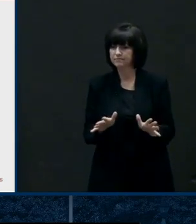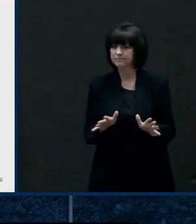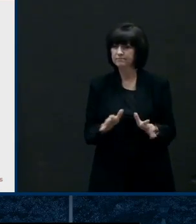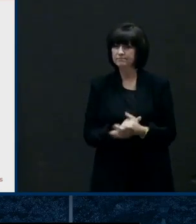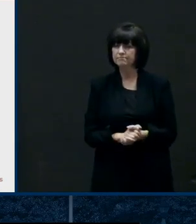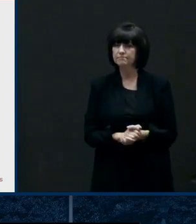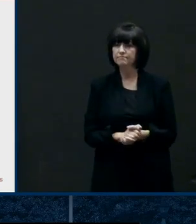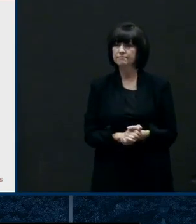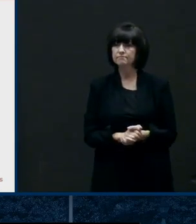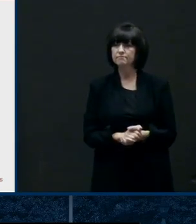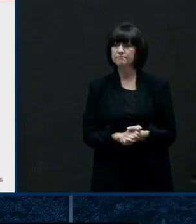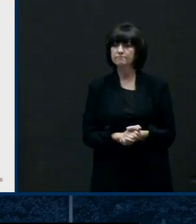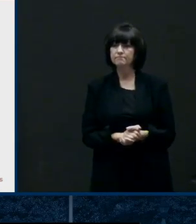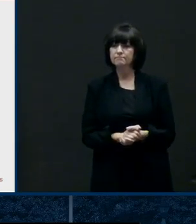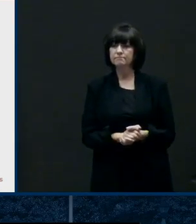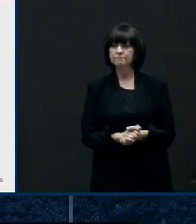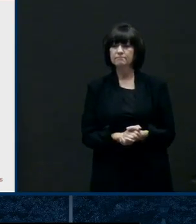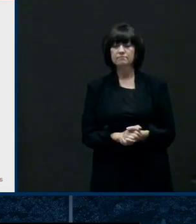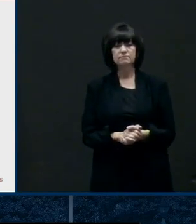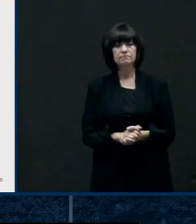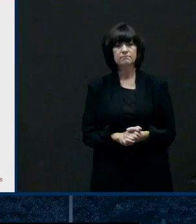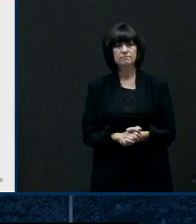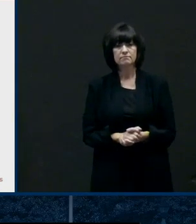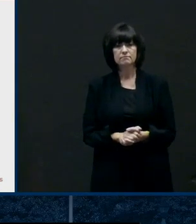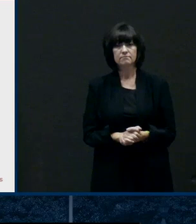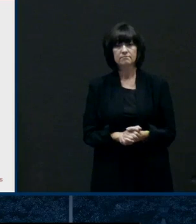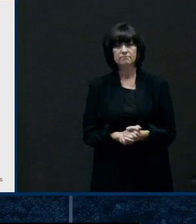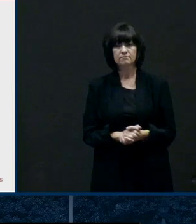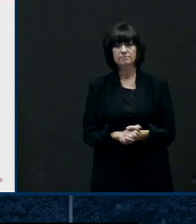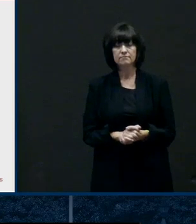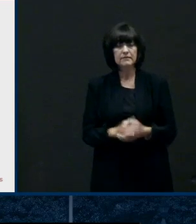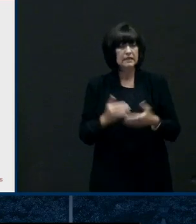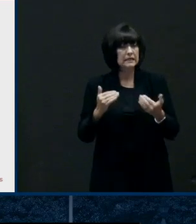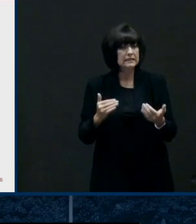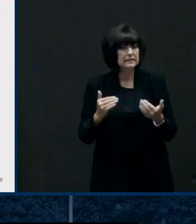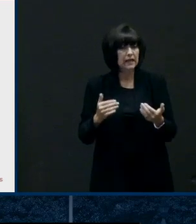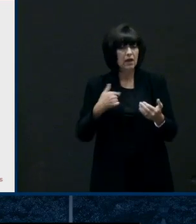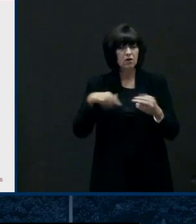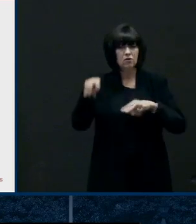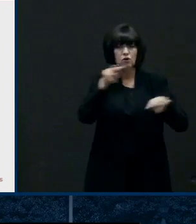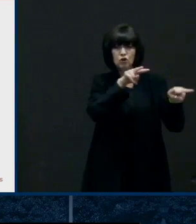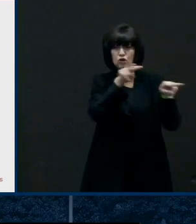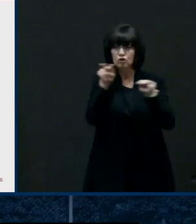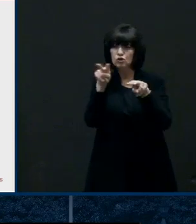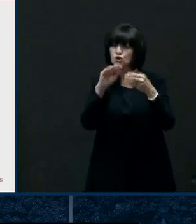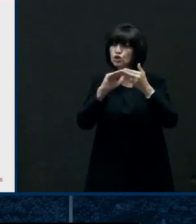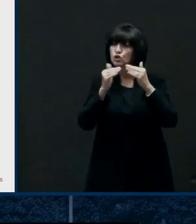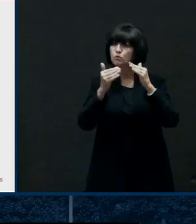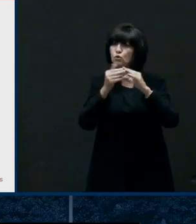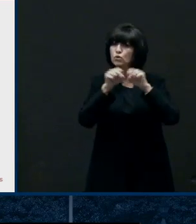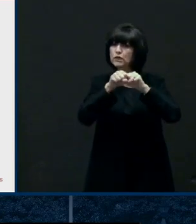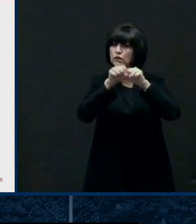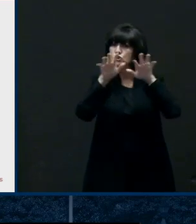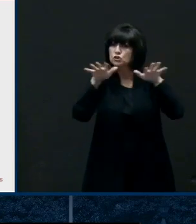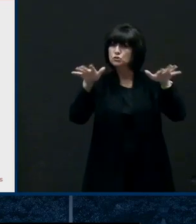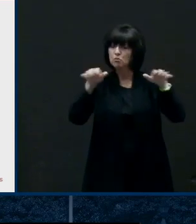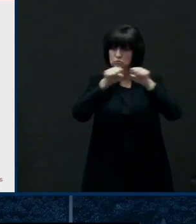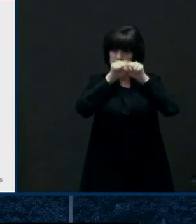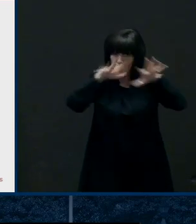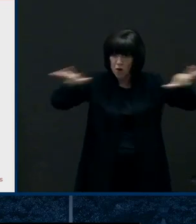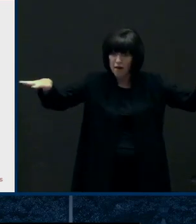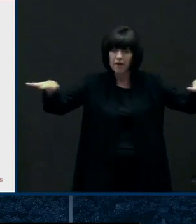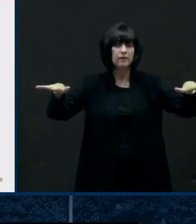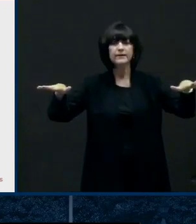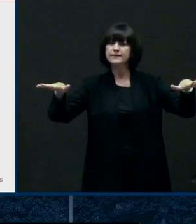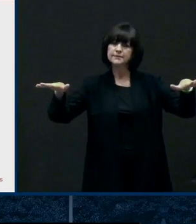looks like we're in kind of a mild to moderate level of community spread and so again it's it's out there the virus is out